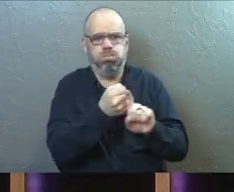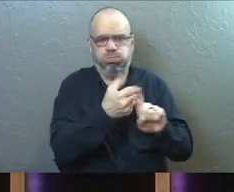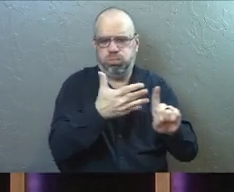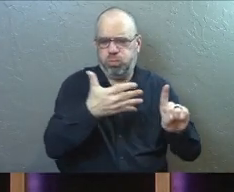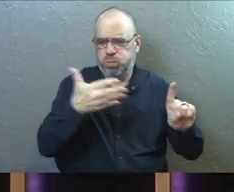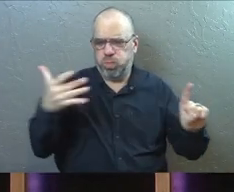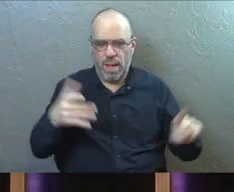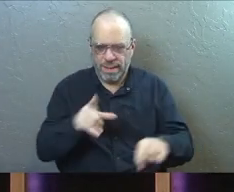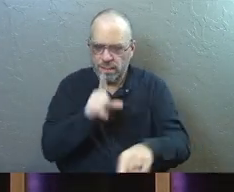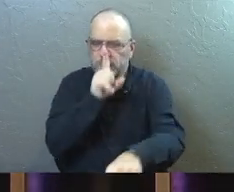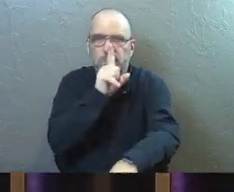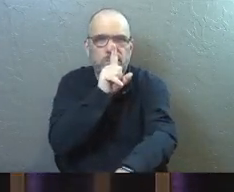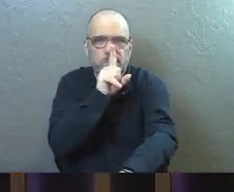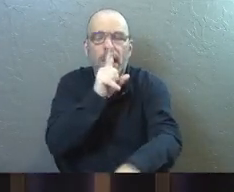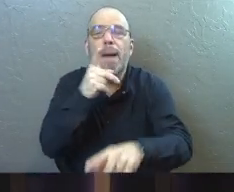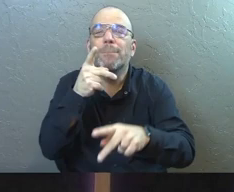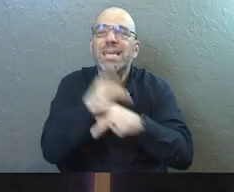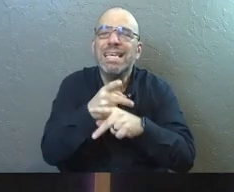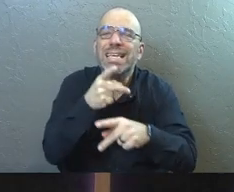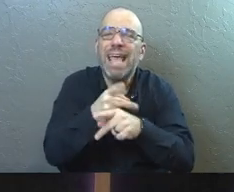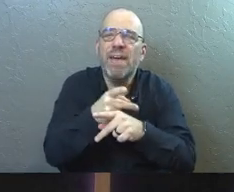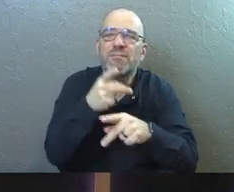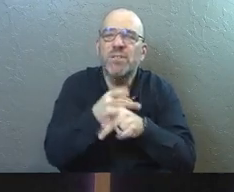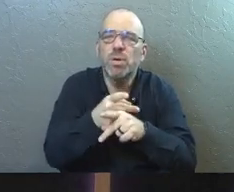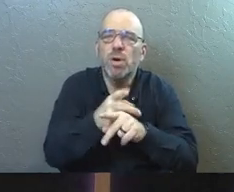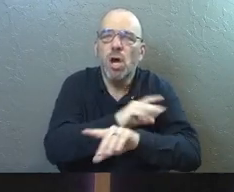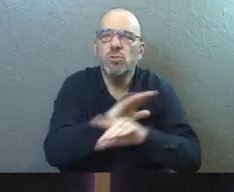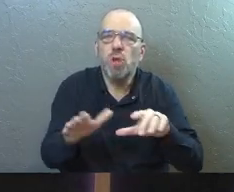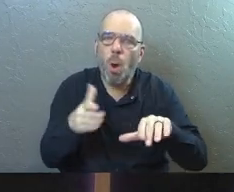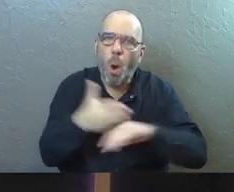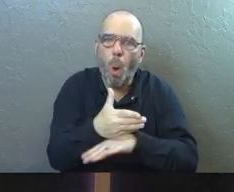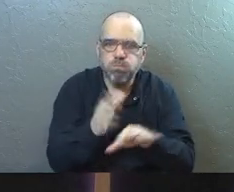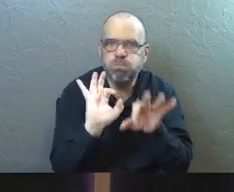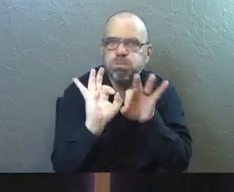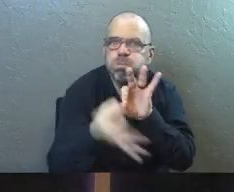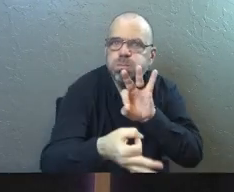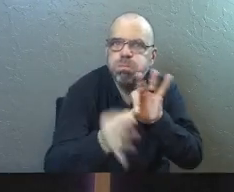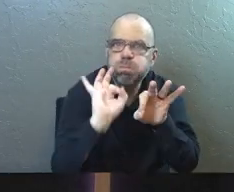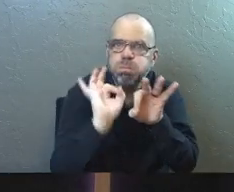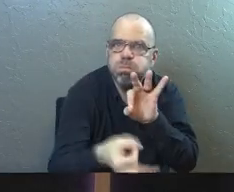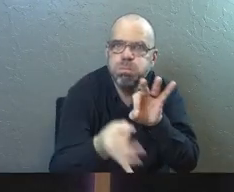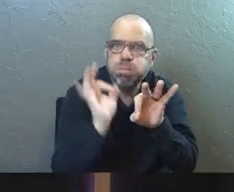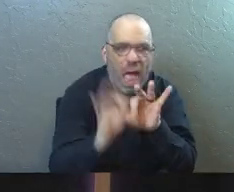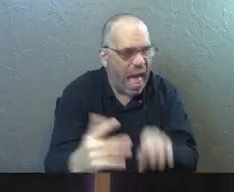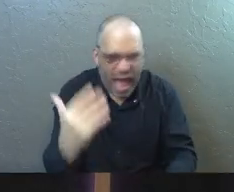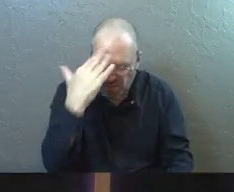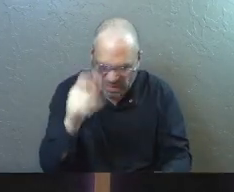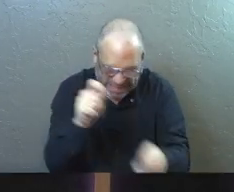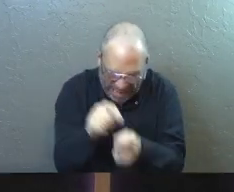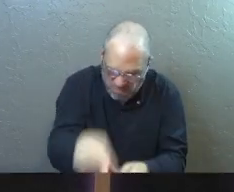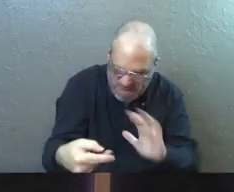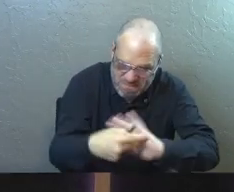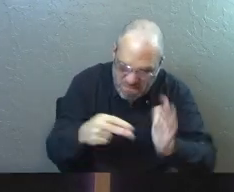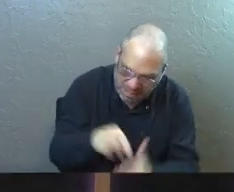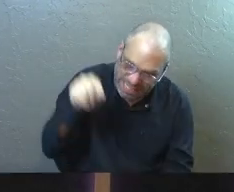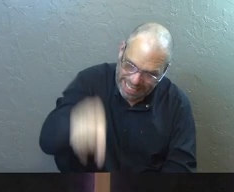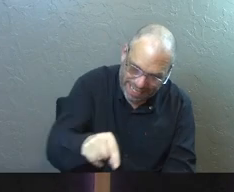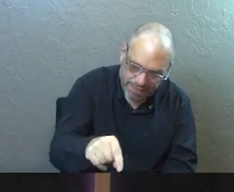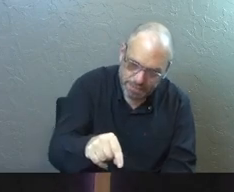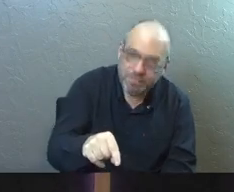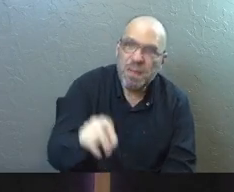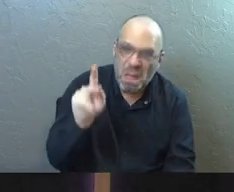defined there. Be careful about that. Don't over-interpret stuff and say, I know exactly what this is.